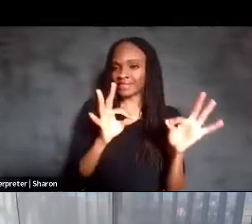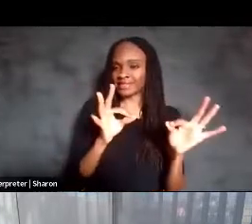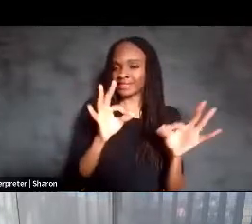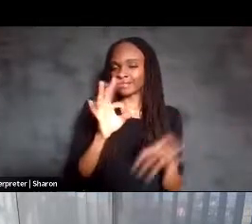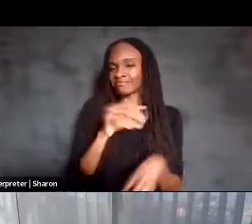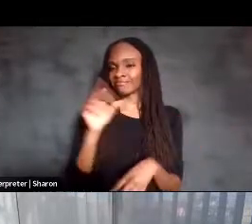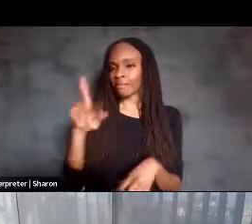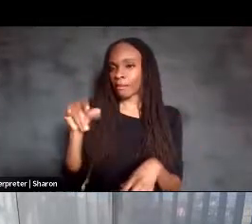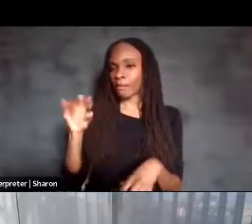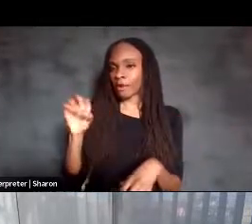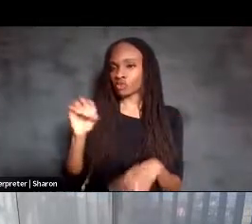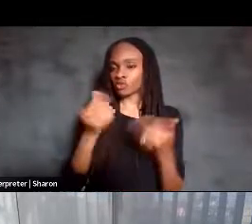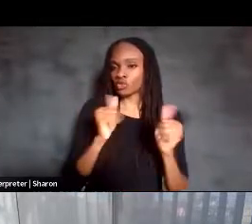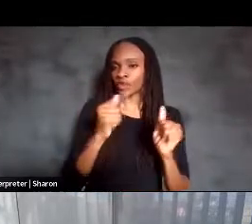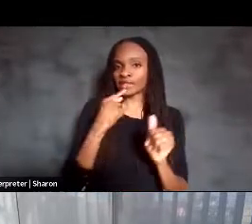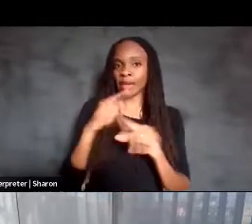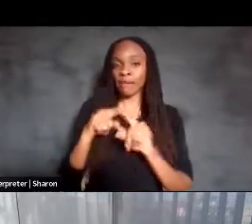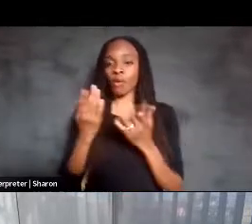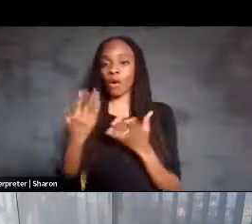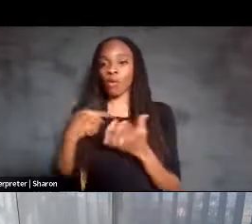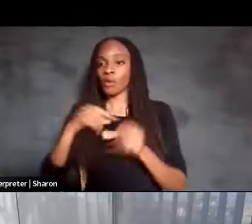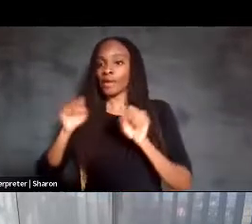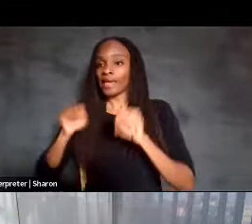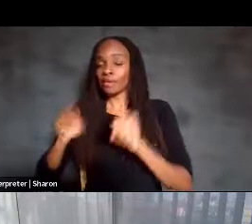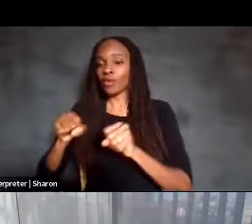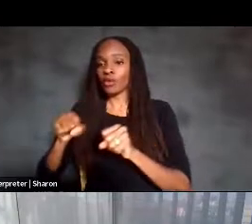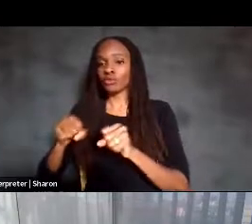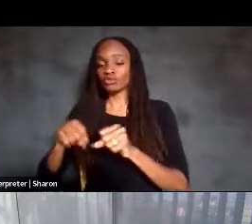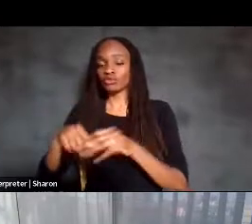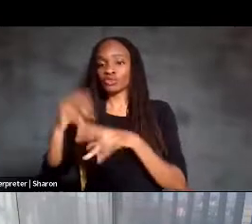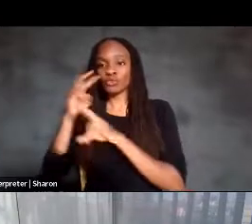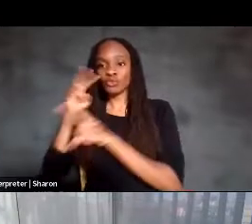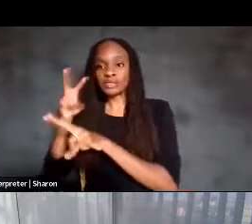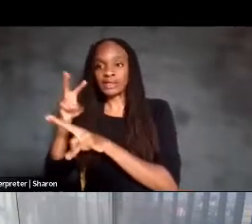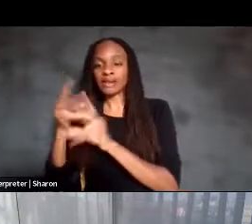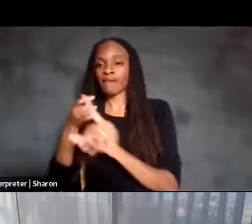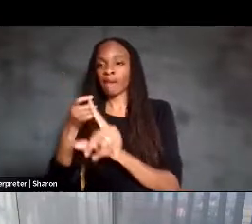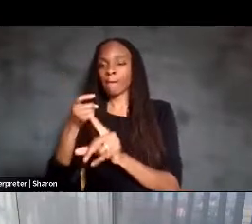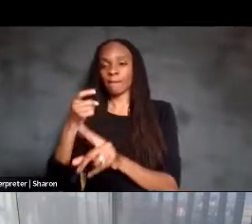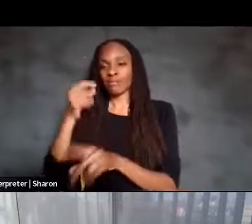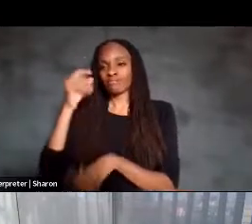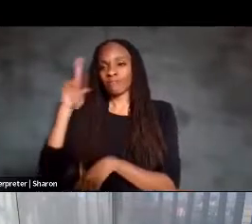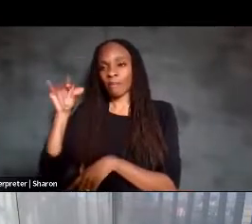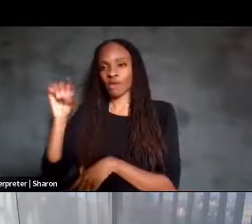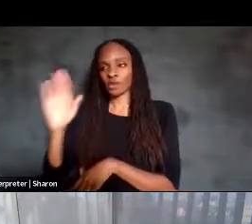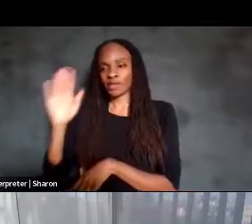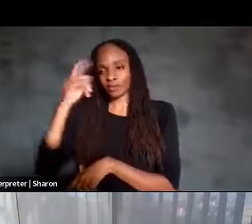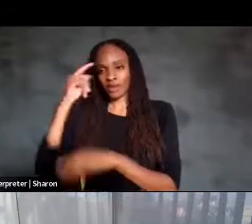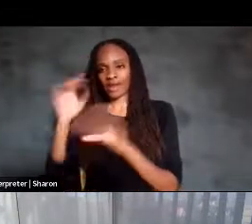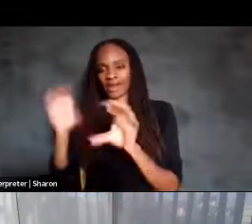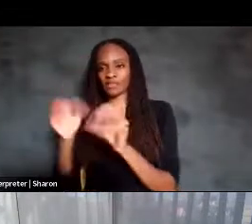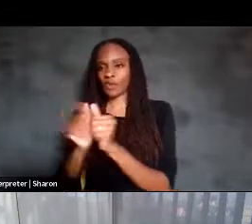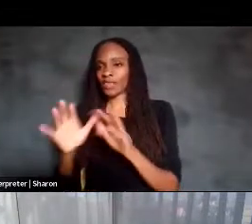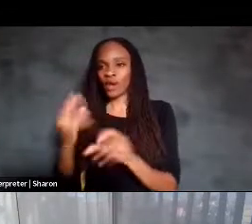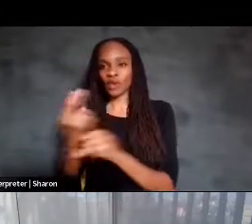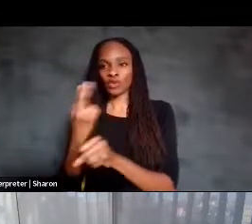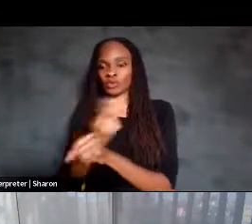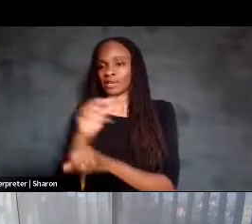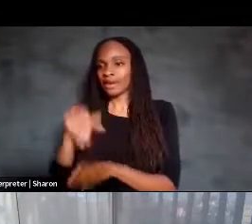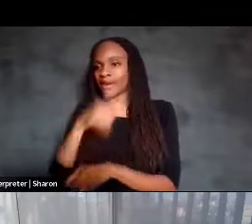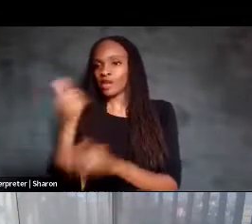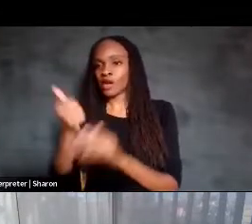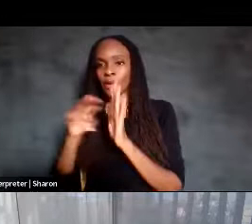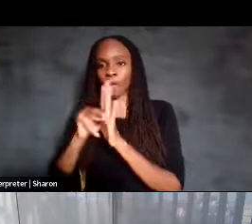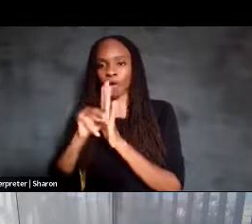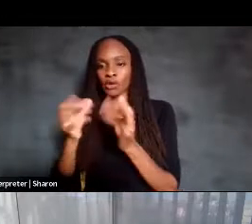were able to predict purely from Pancho's brain activity without using any kind of model of the language. And then when you include